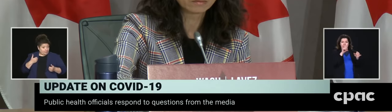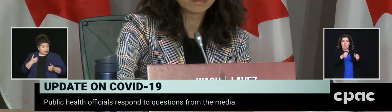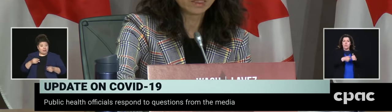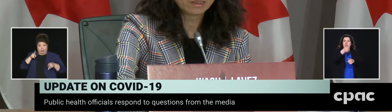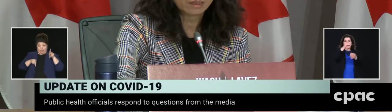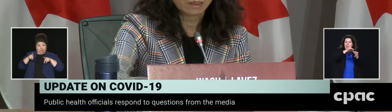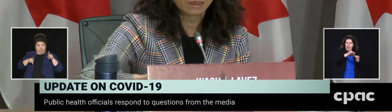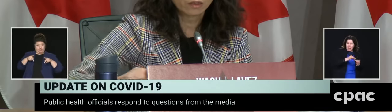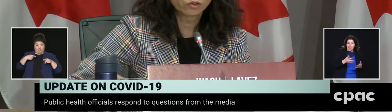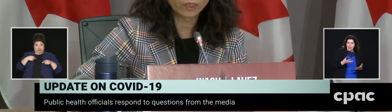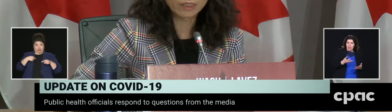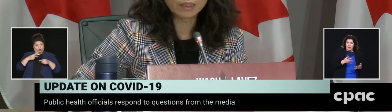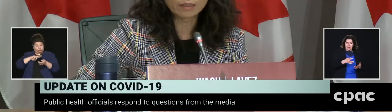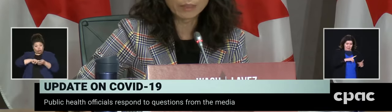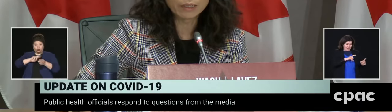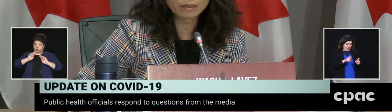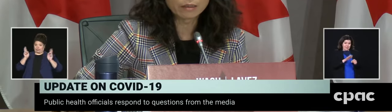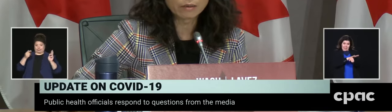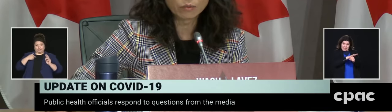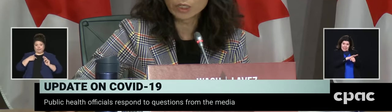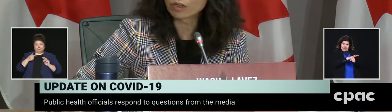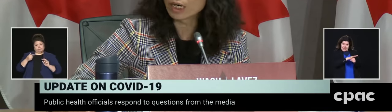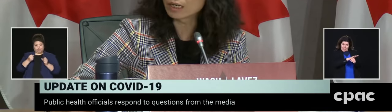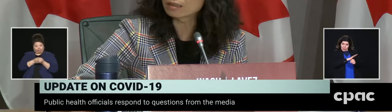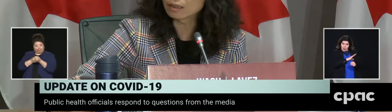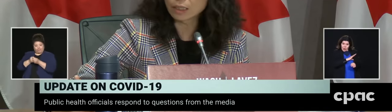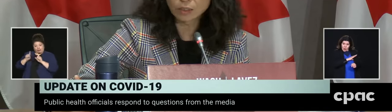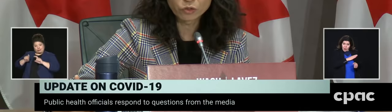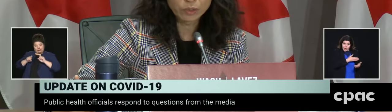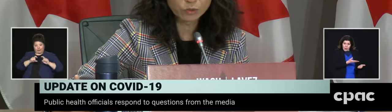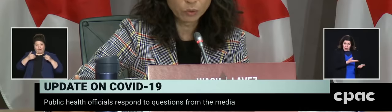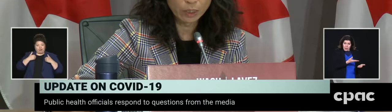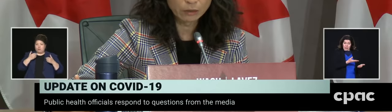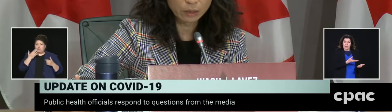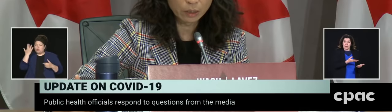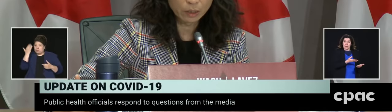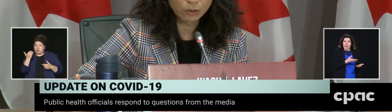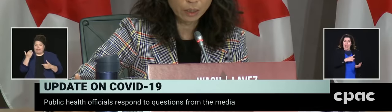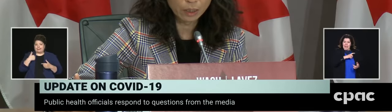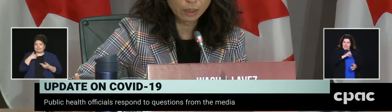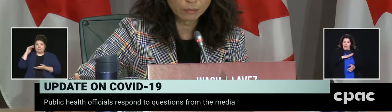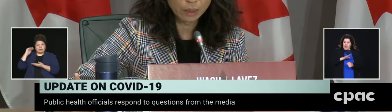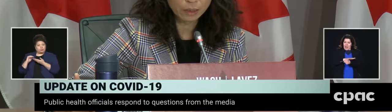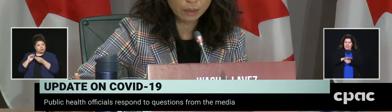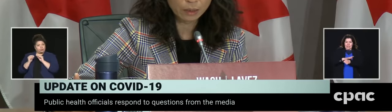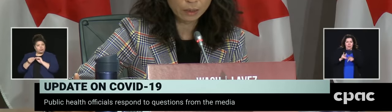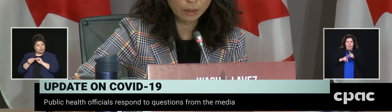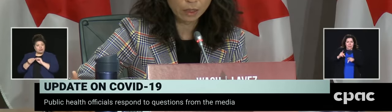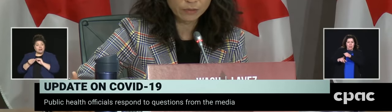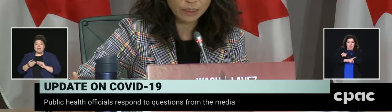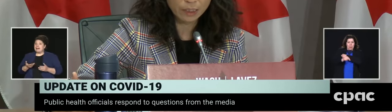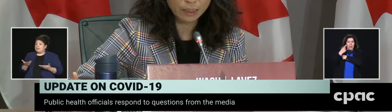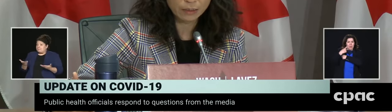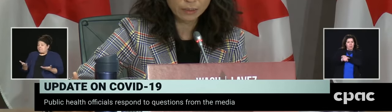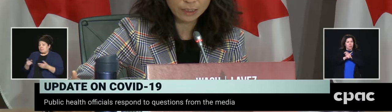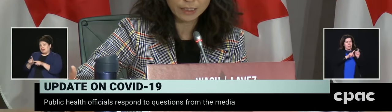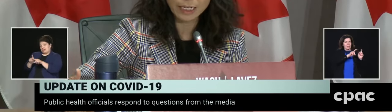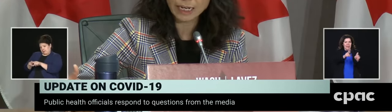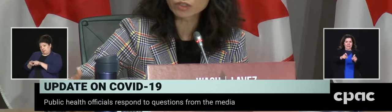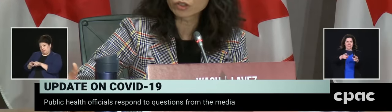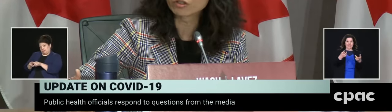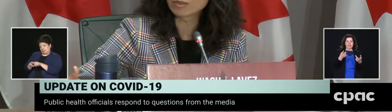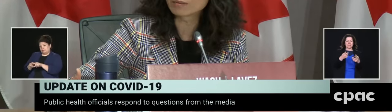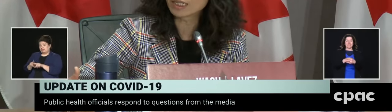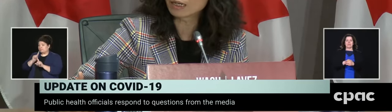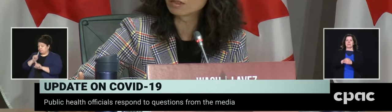more? So I think it depends on where you're at in the country as well. So obviously there is